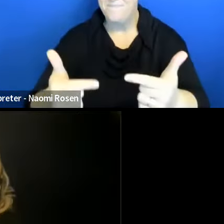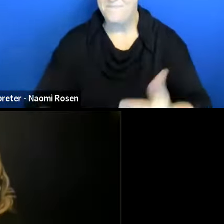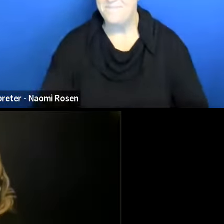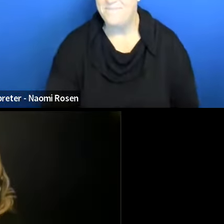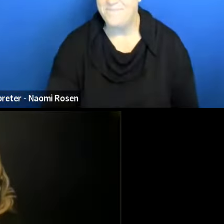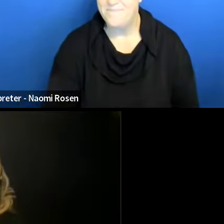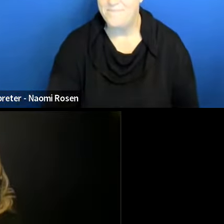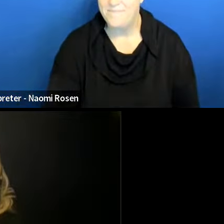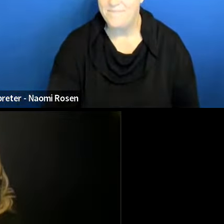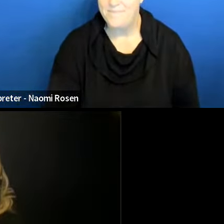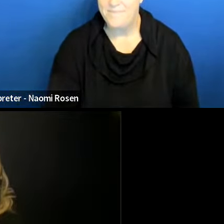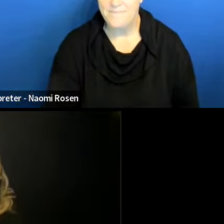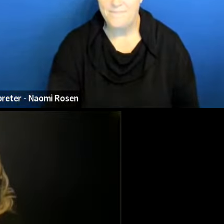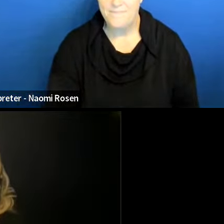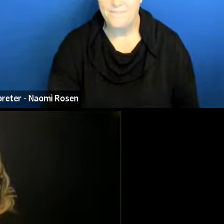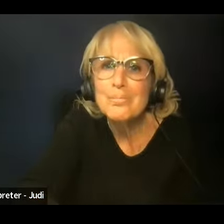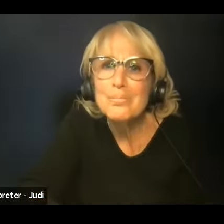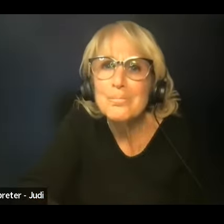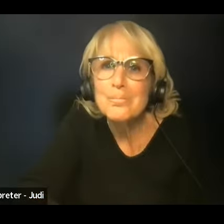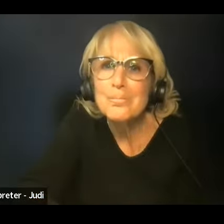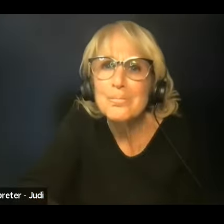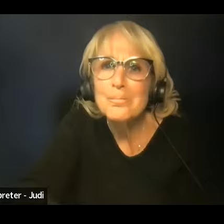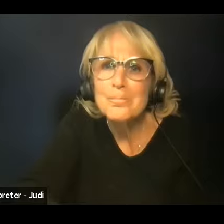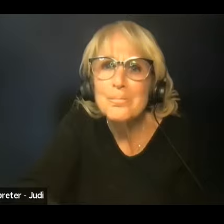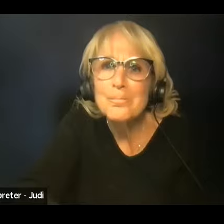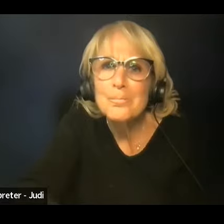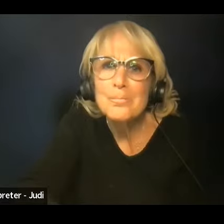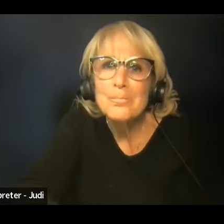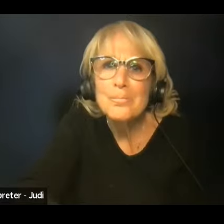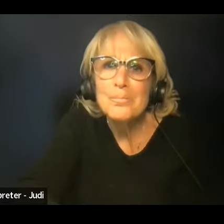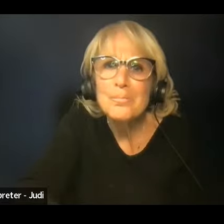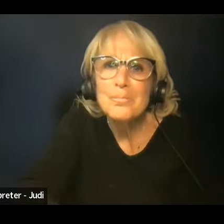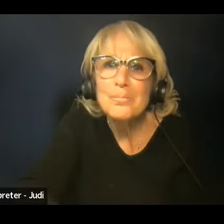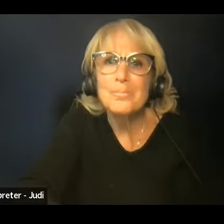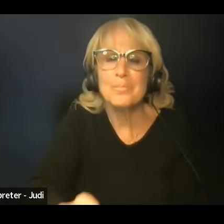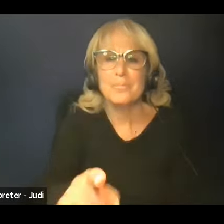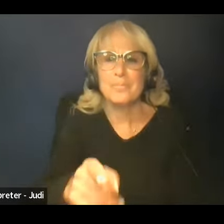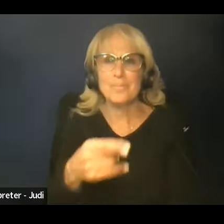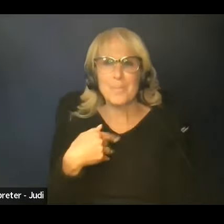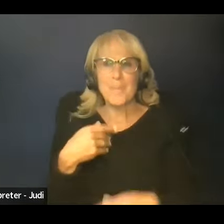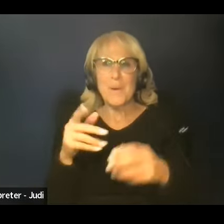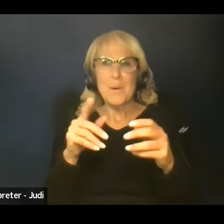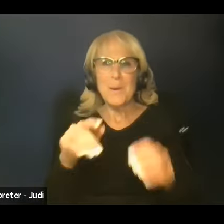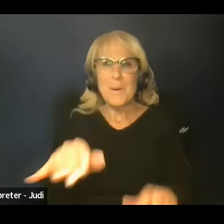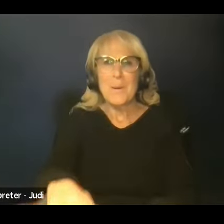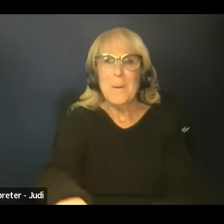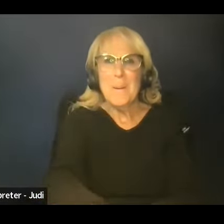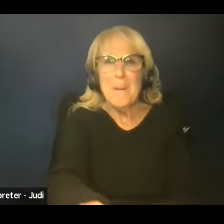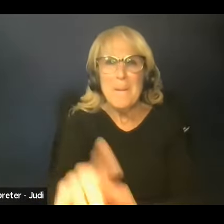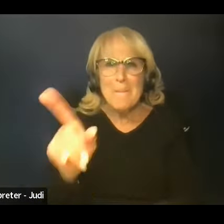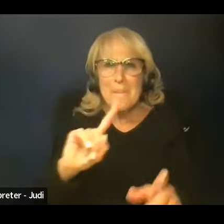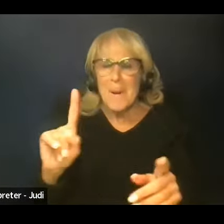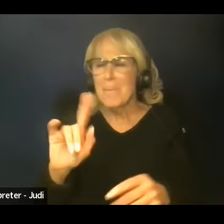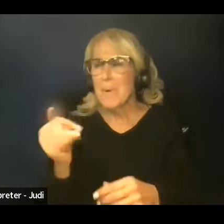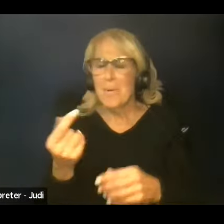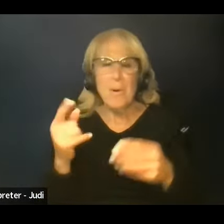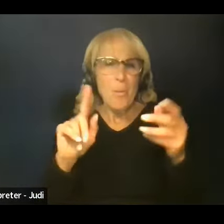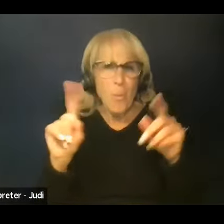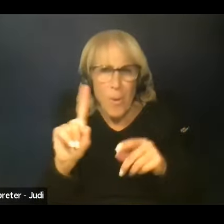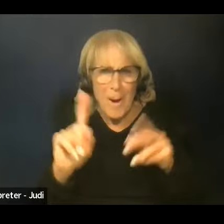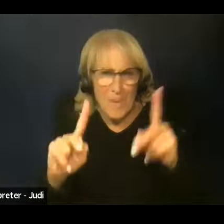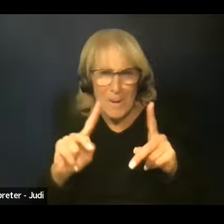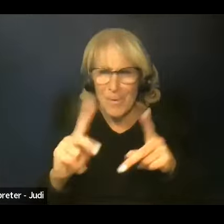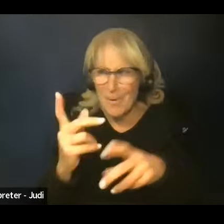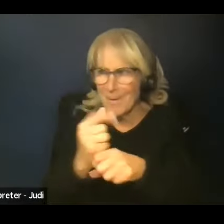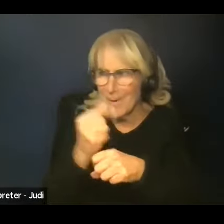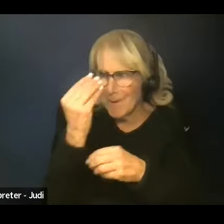surprised about where people get their information from, right? And sort of the age breakdown where they got their information. So you'll have to read the report to see that shocking